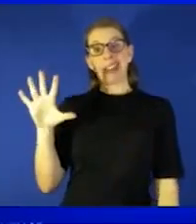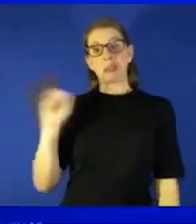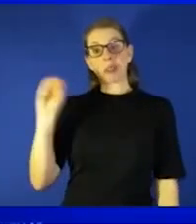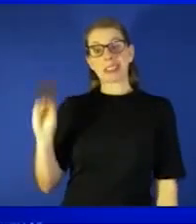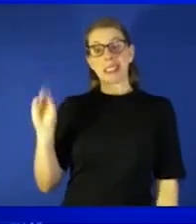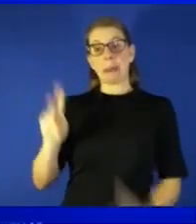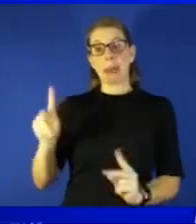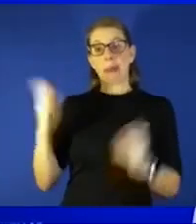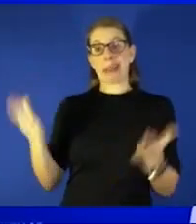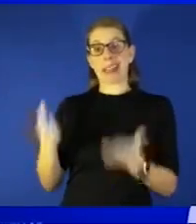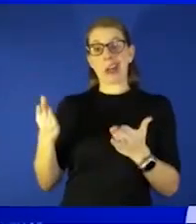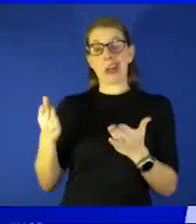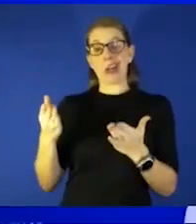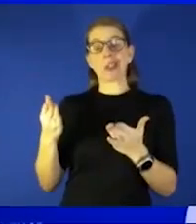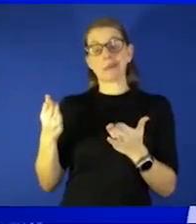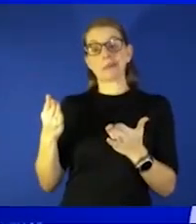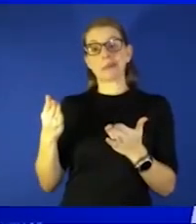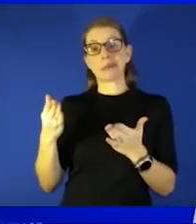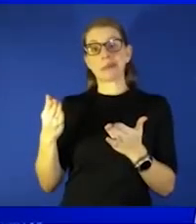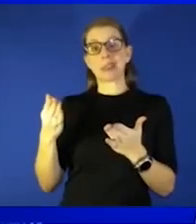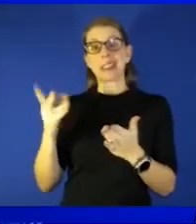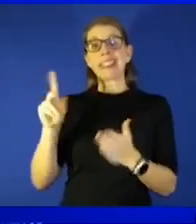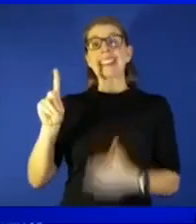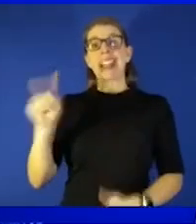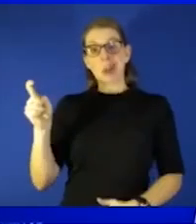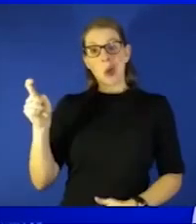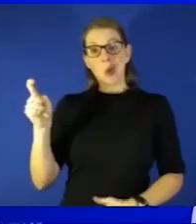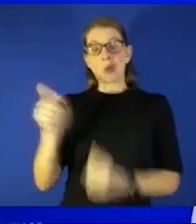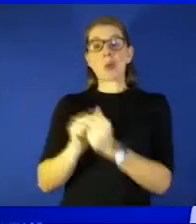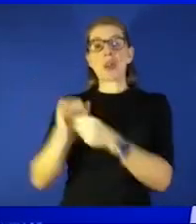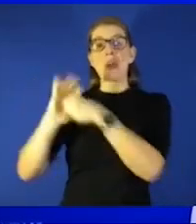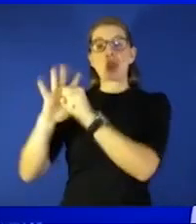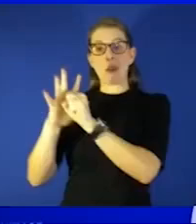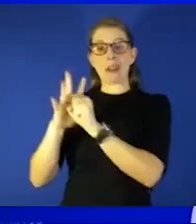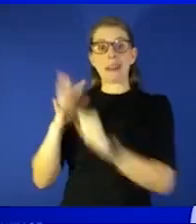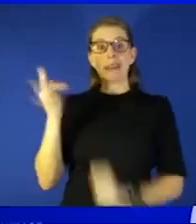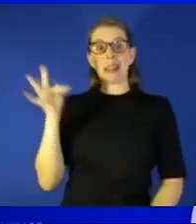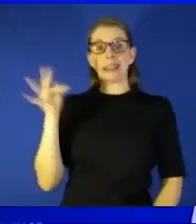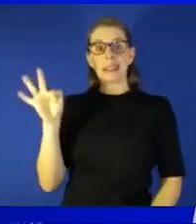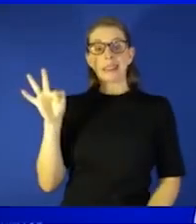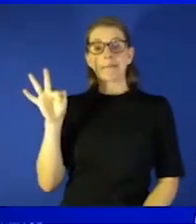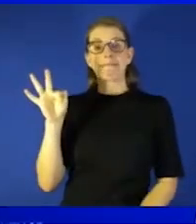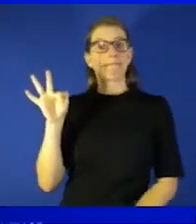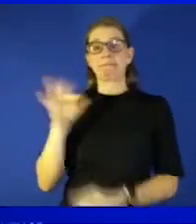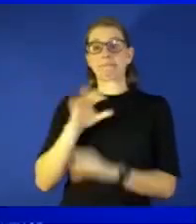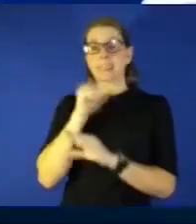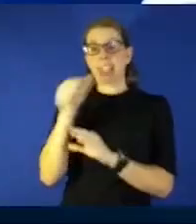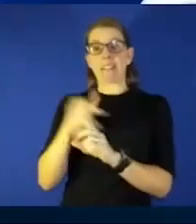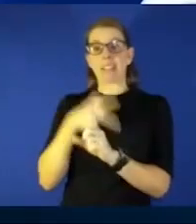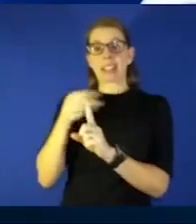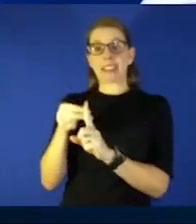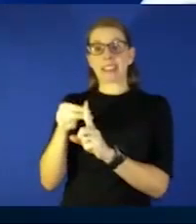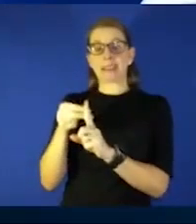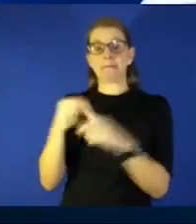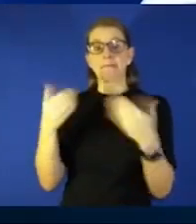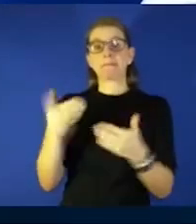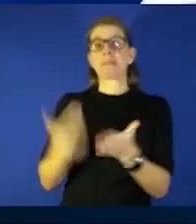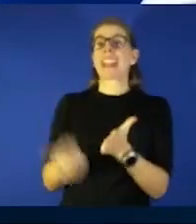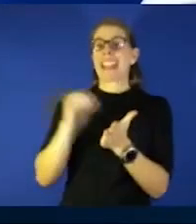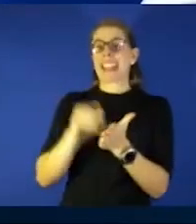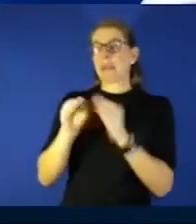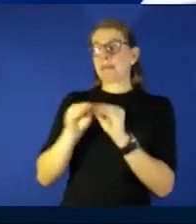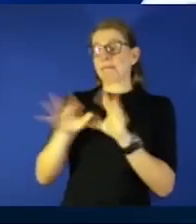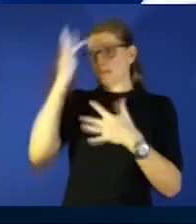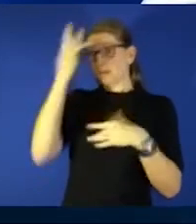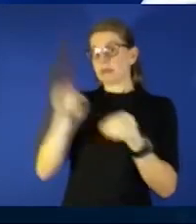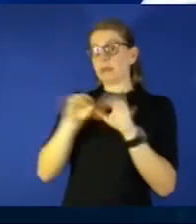here uh what diagnosed with COVID-19 are unvaccinated again a pandemic of the unvaccinated at least